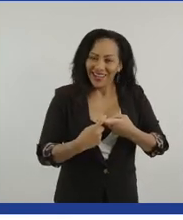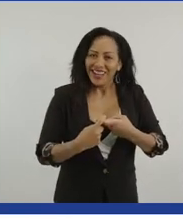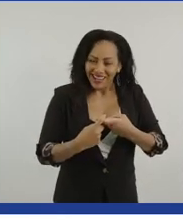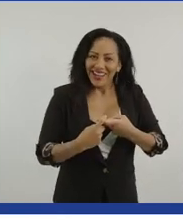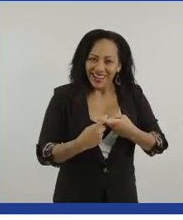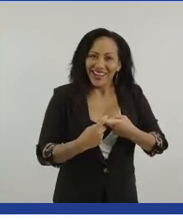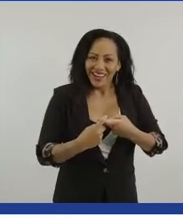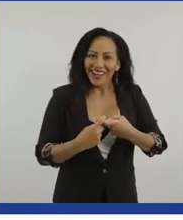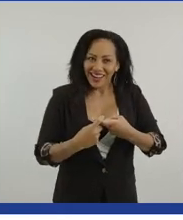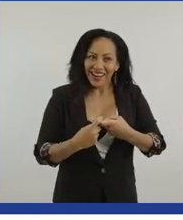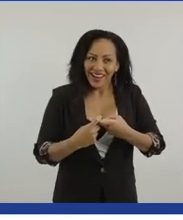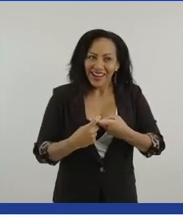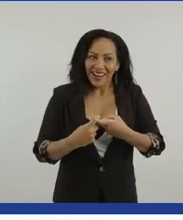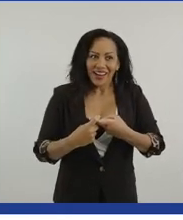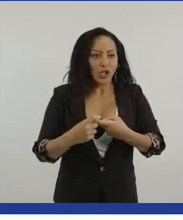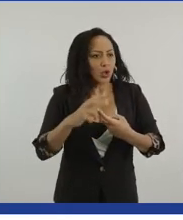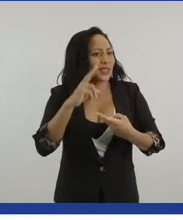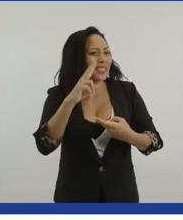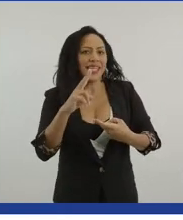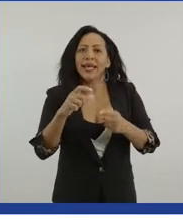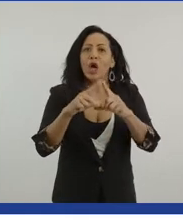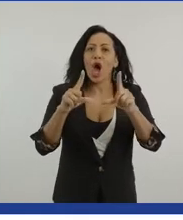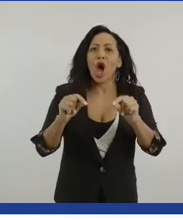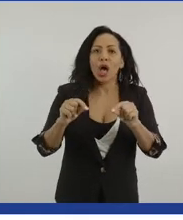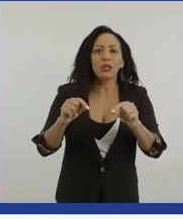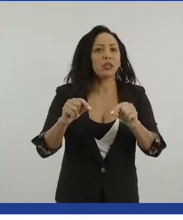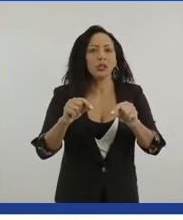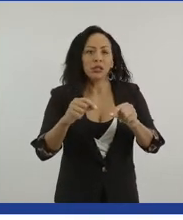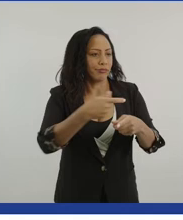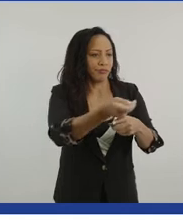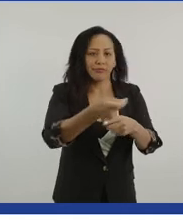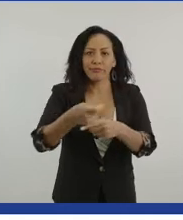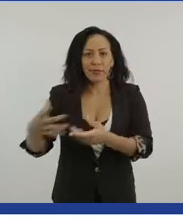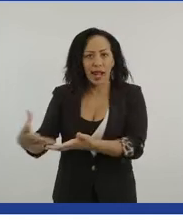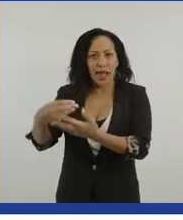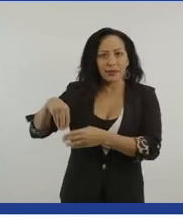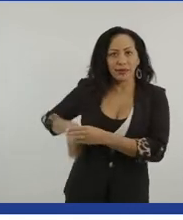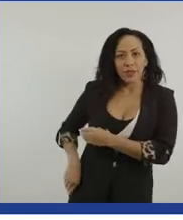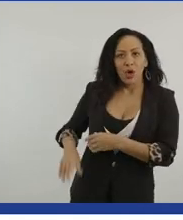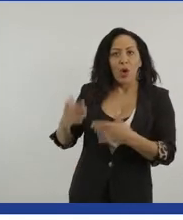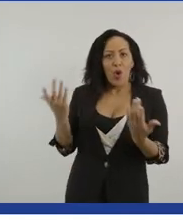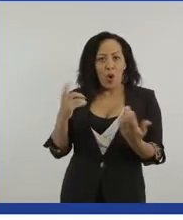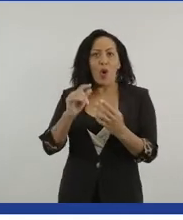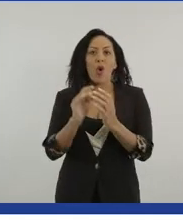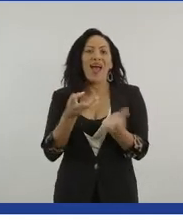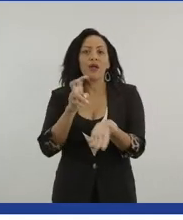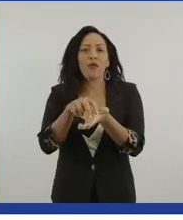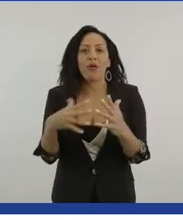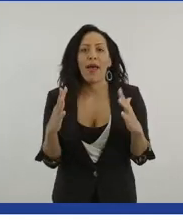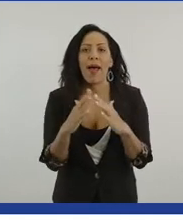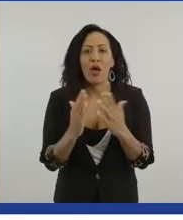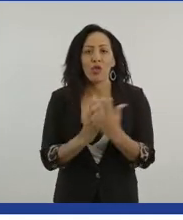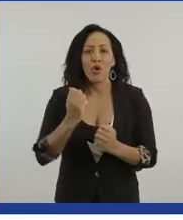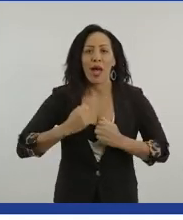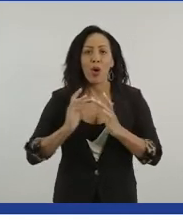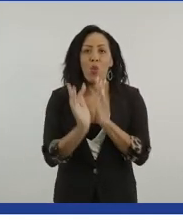collect one of the cards that's coming around now, or look at the website and the whitehead foundation, you can enroll and come to that event